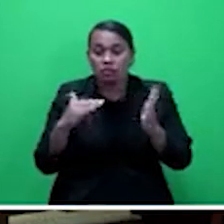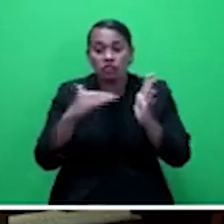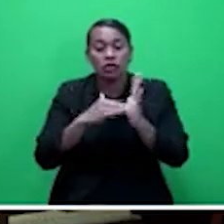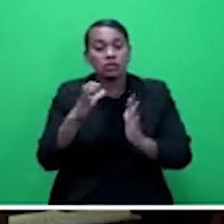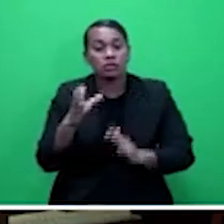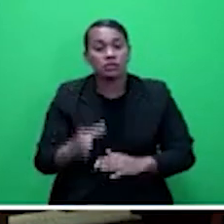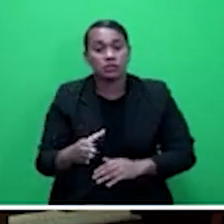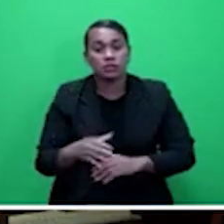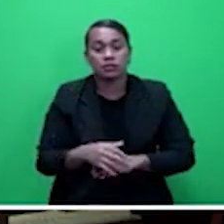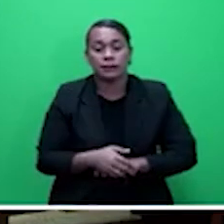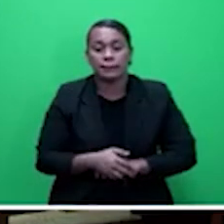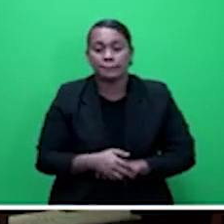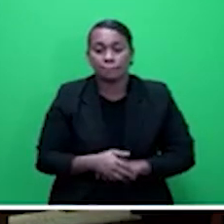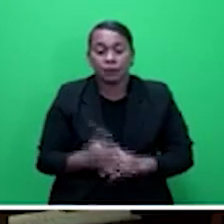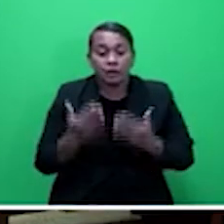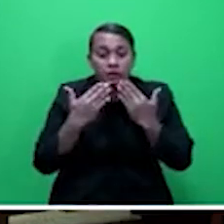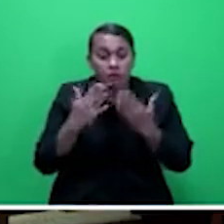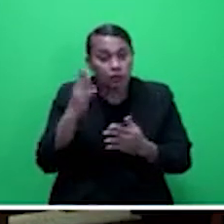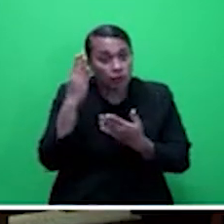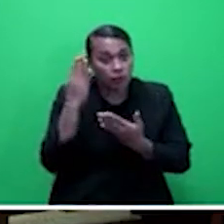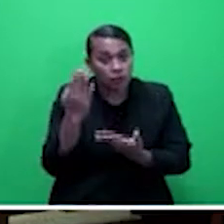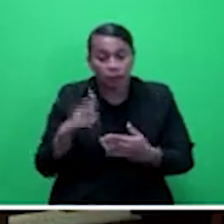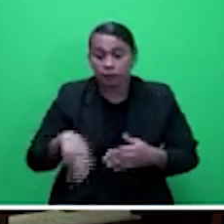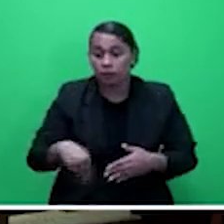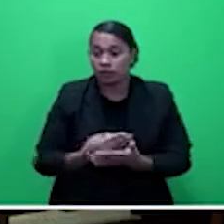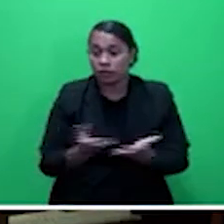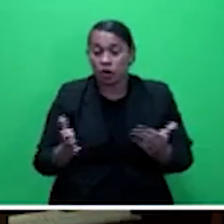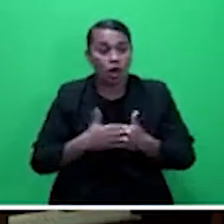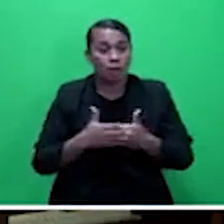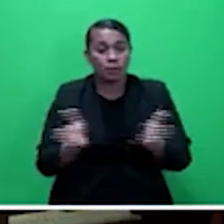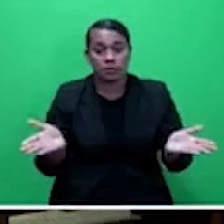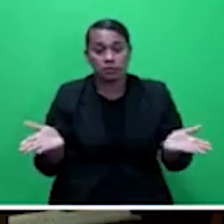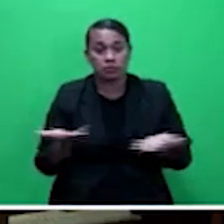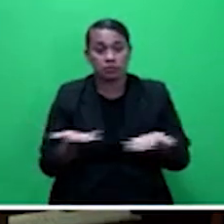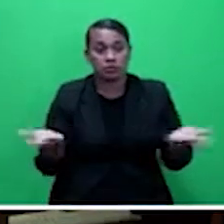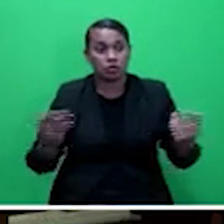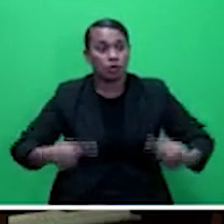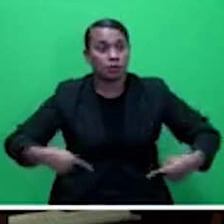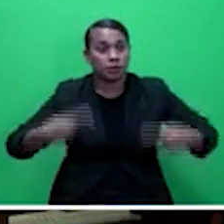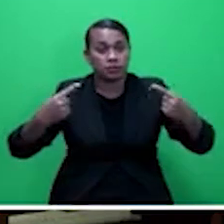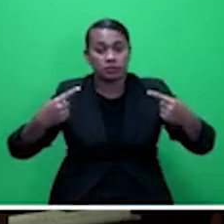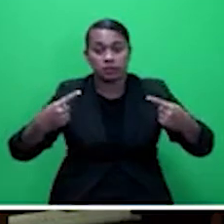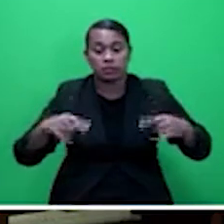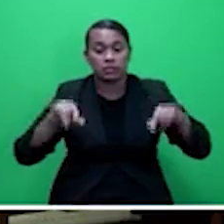Honourable Members, the floor is now open for debate on this motion.